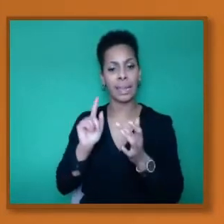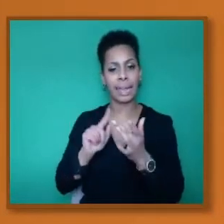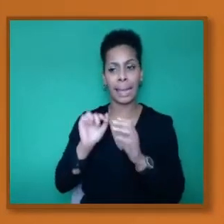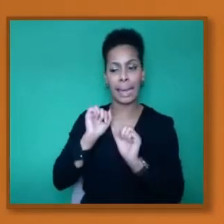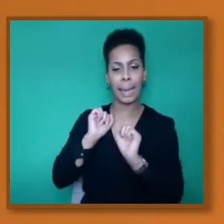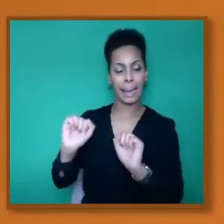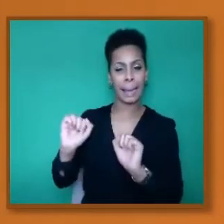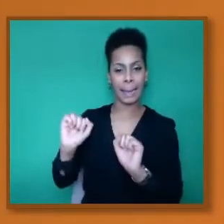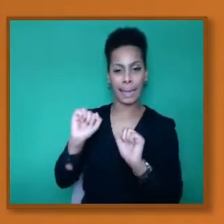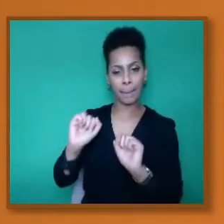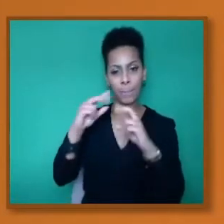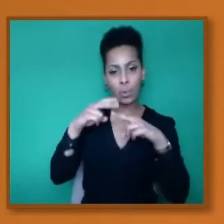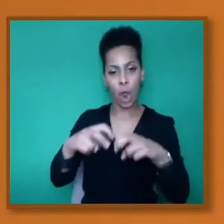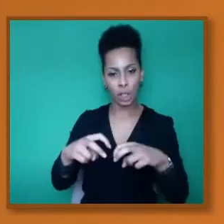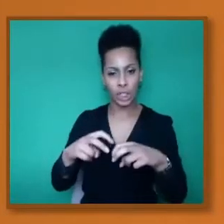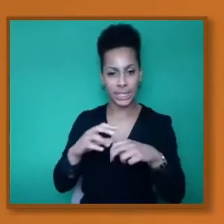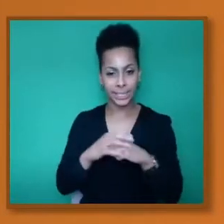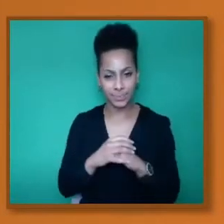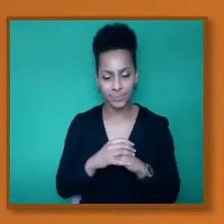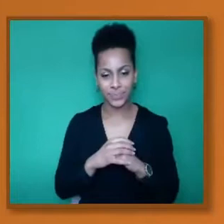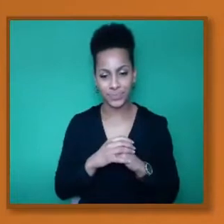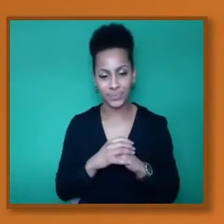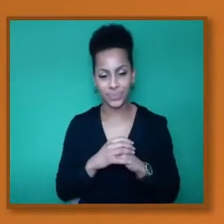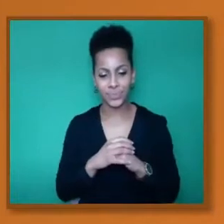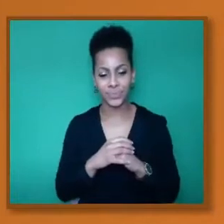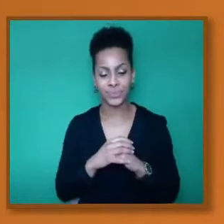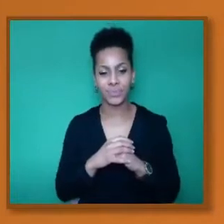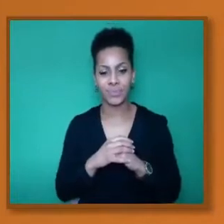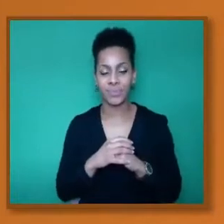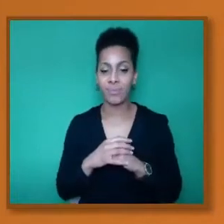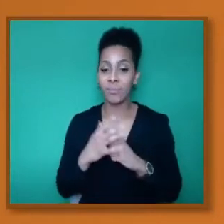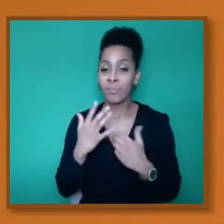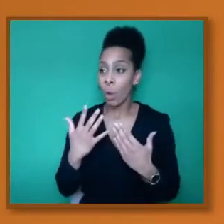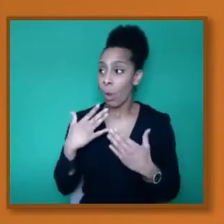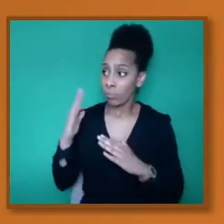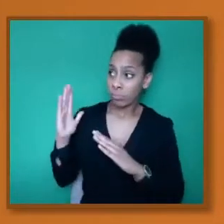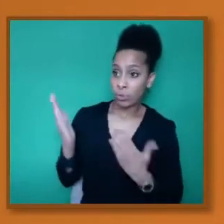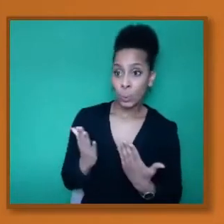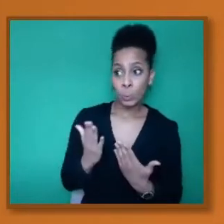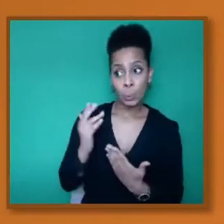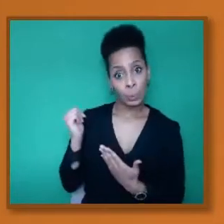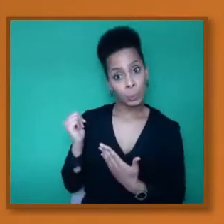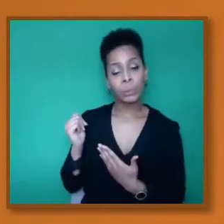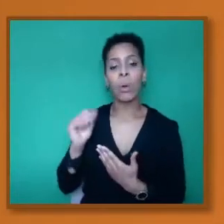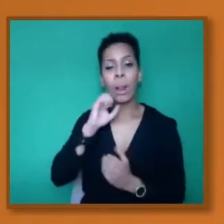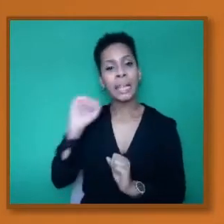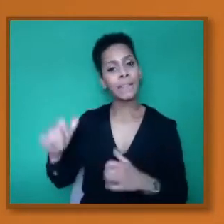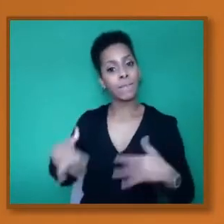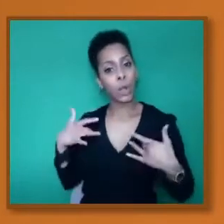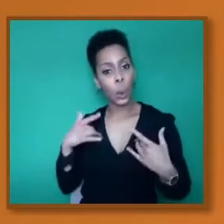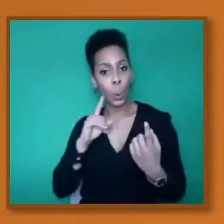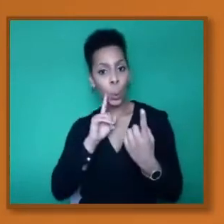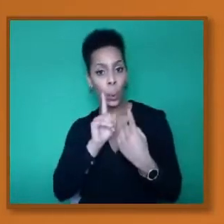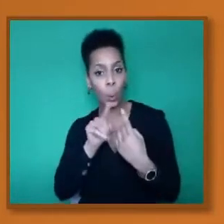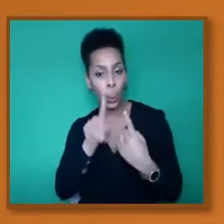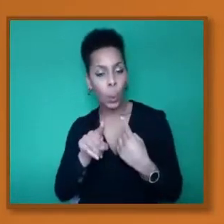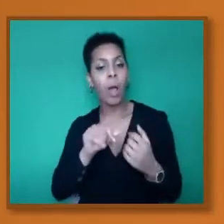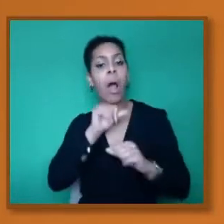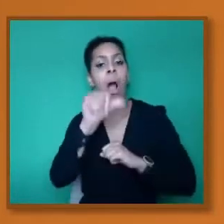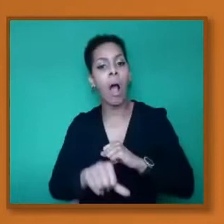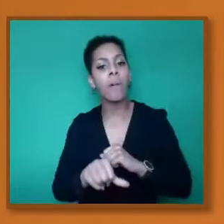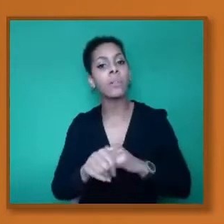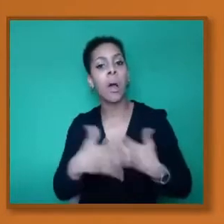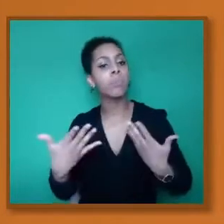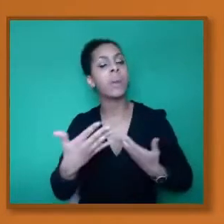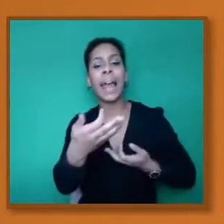to just give your take on it. And then we will take any questions that emerge from the discussion.